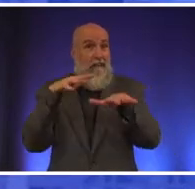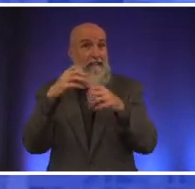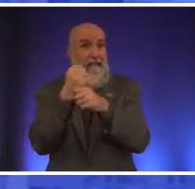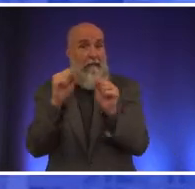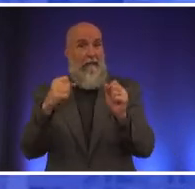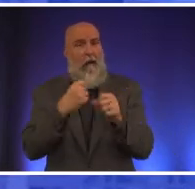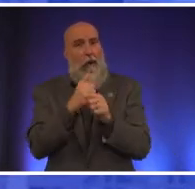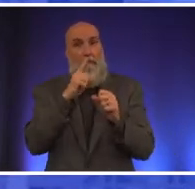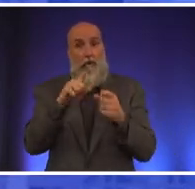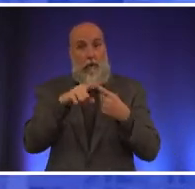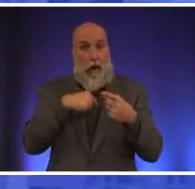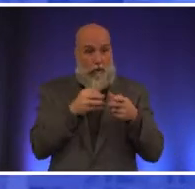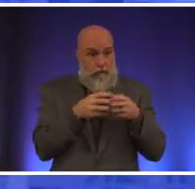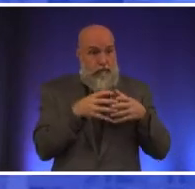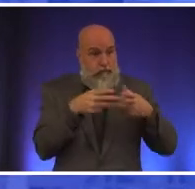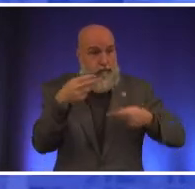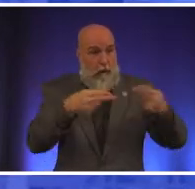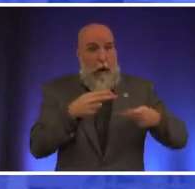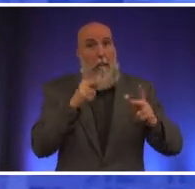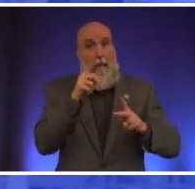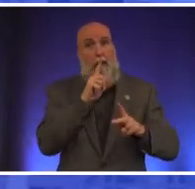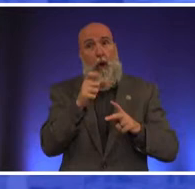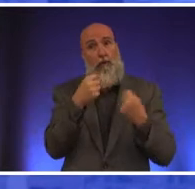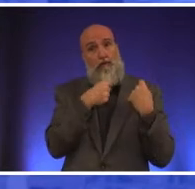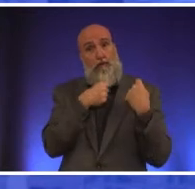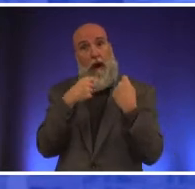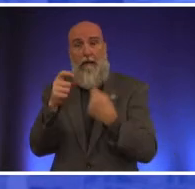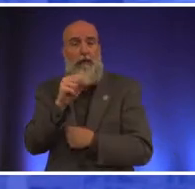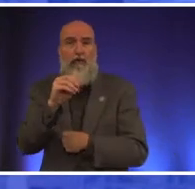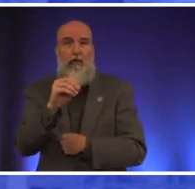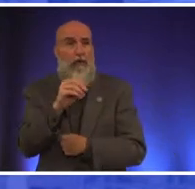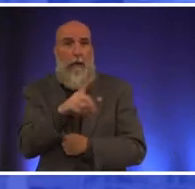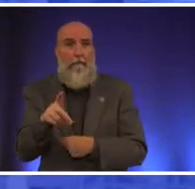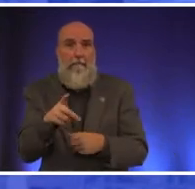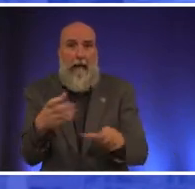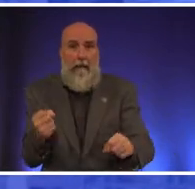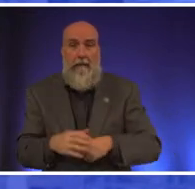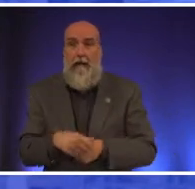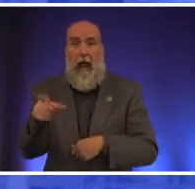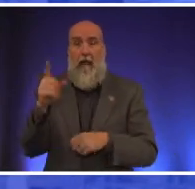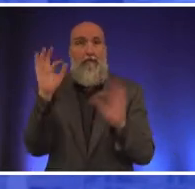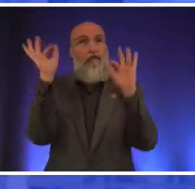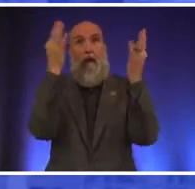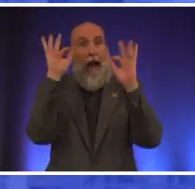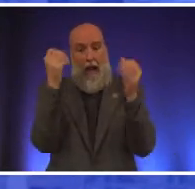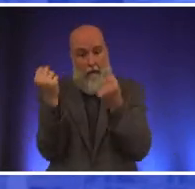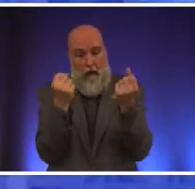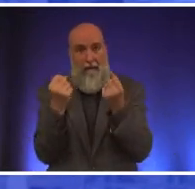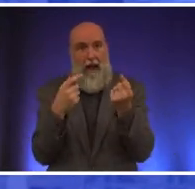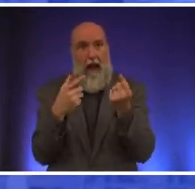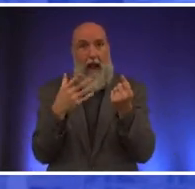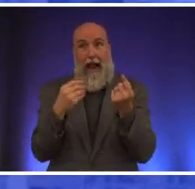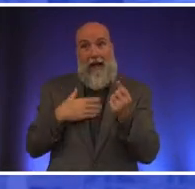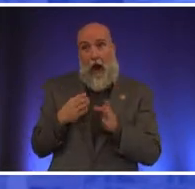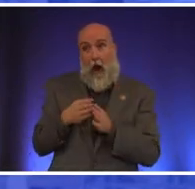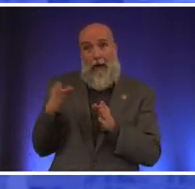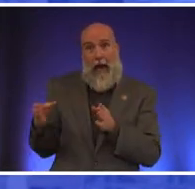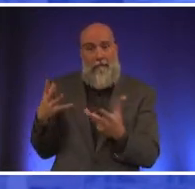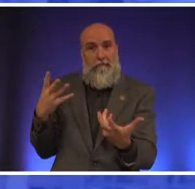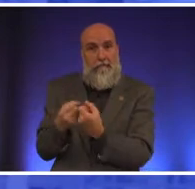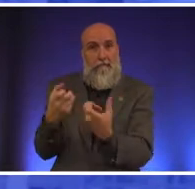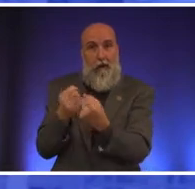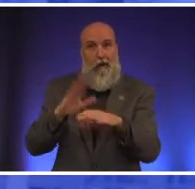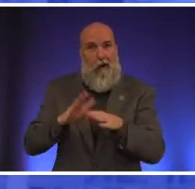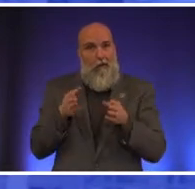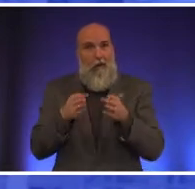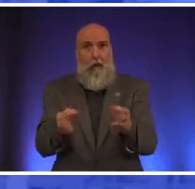as we are fully staffing people are driving too damn fast and they're driving distracted and we and we are losing our neighbors on on on our